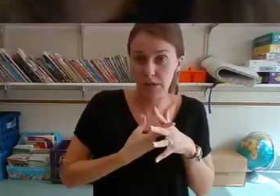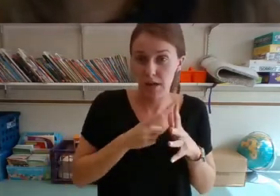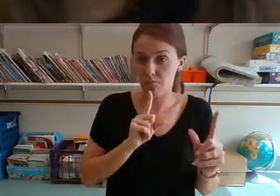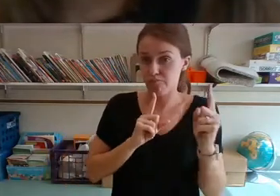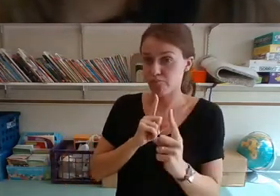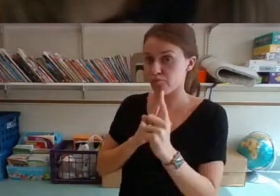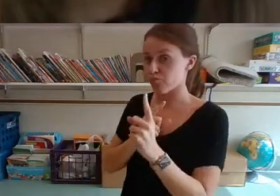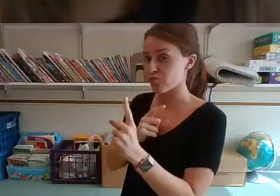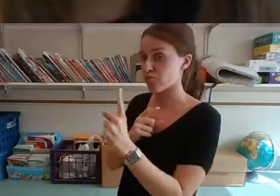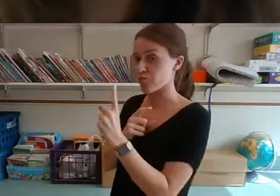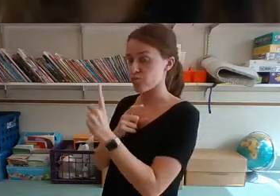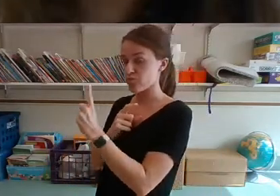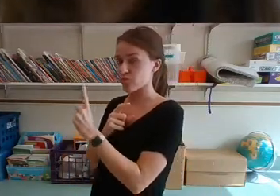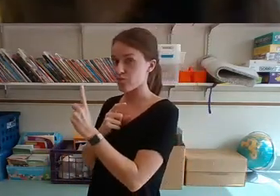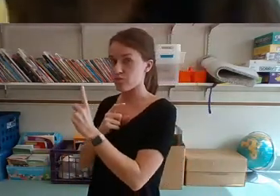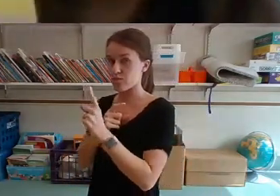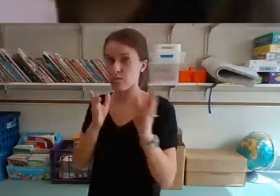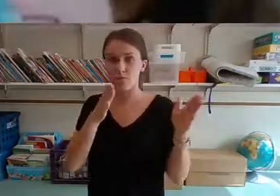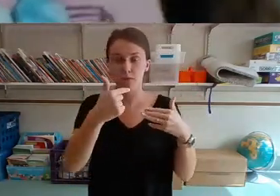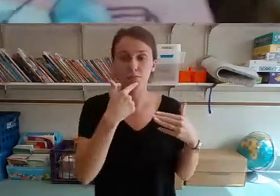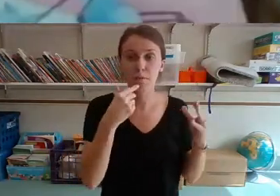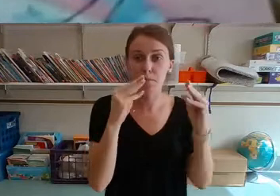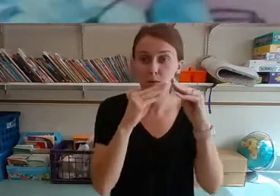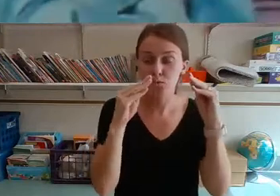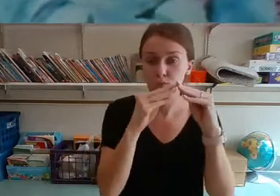As I did, the crayon box had something more to say.